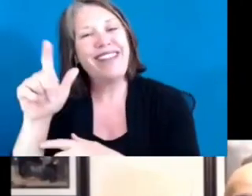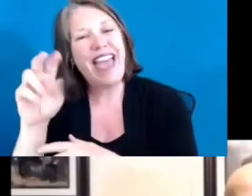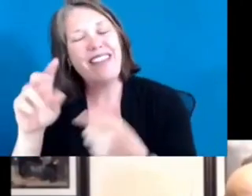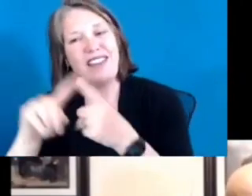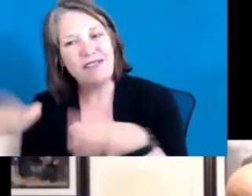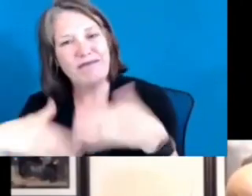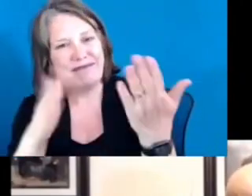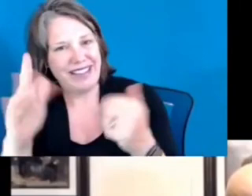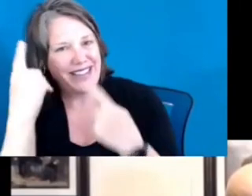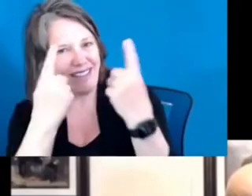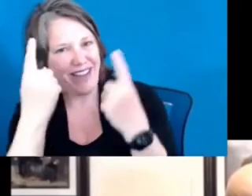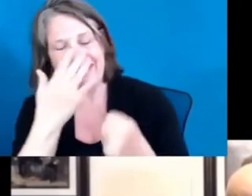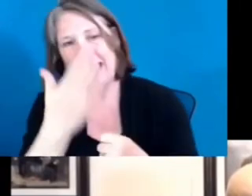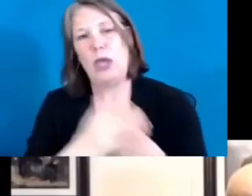Neil.